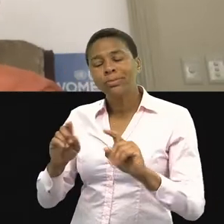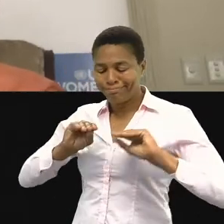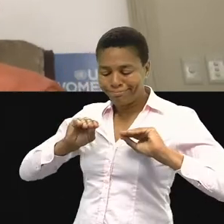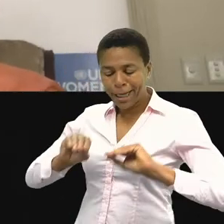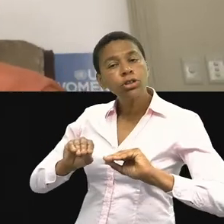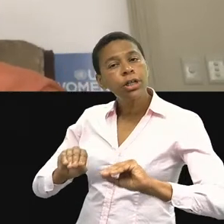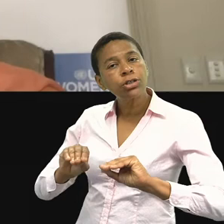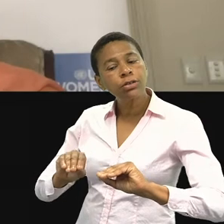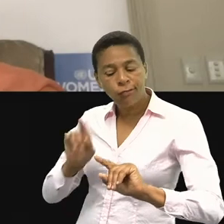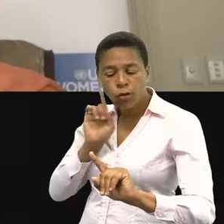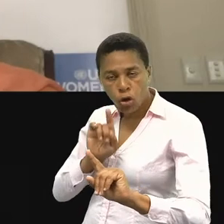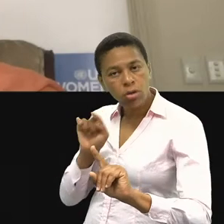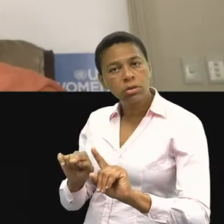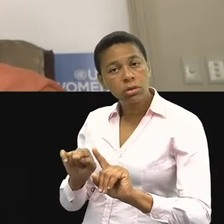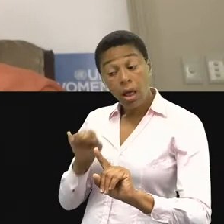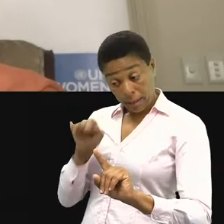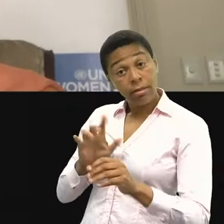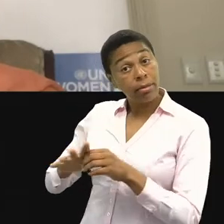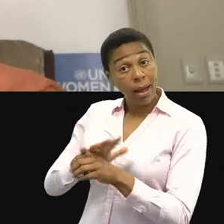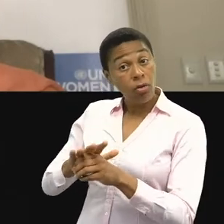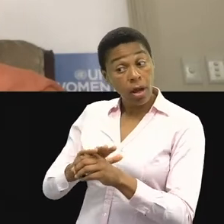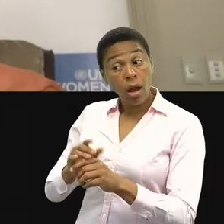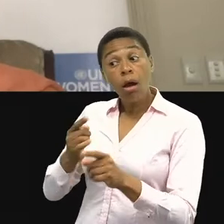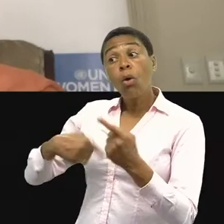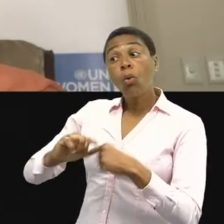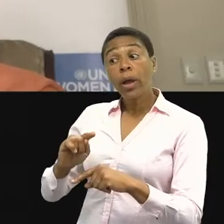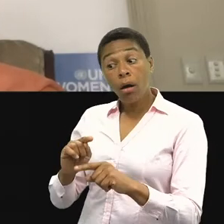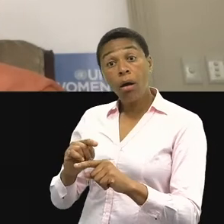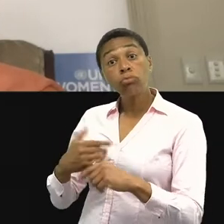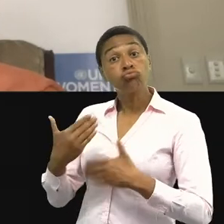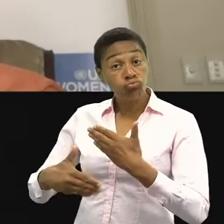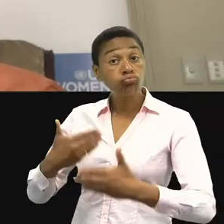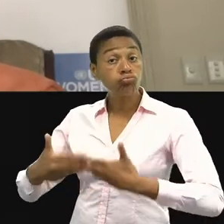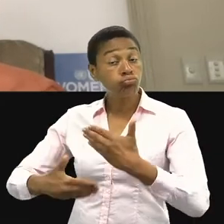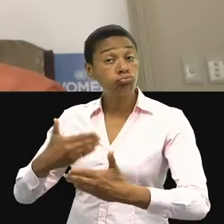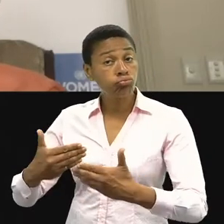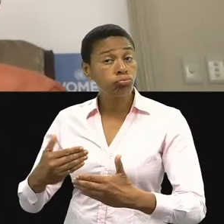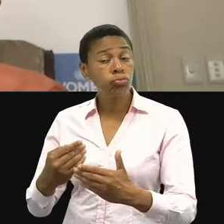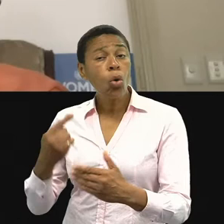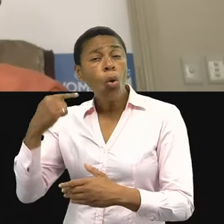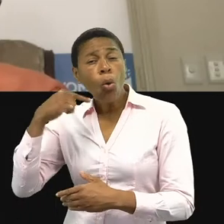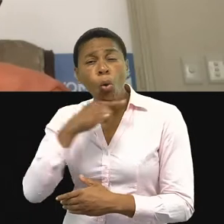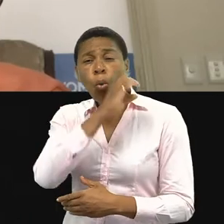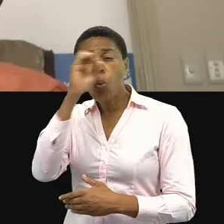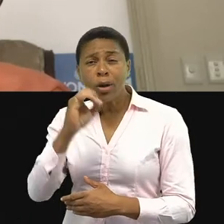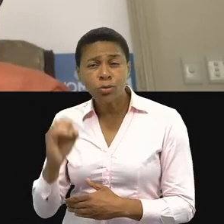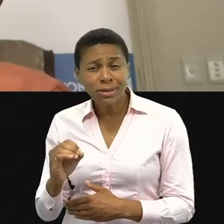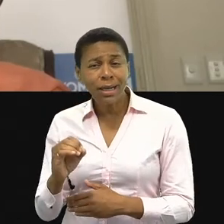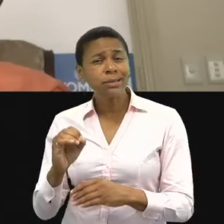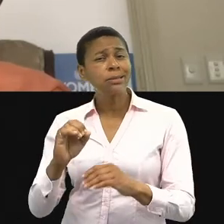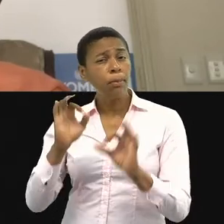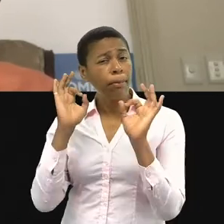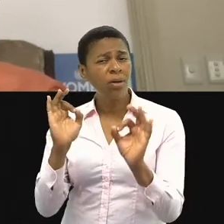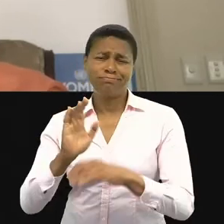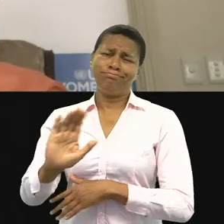were making progress, not quite fully there yet. But there was a road map. We were